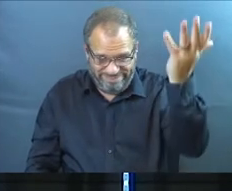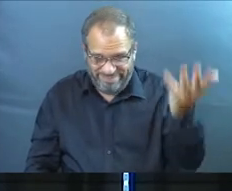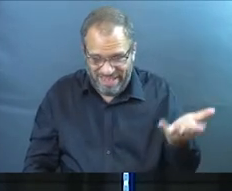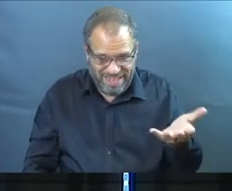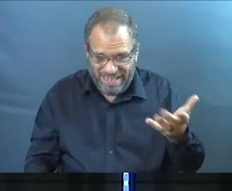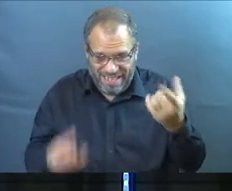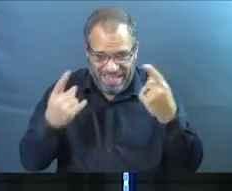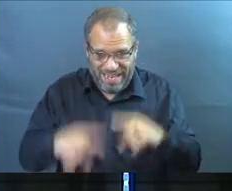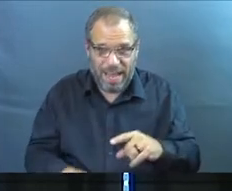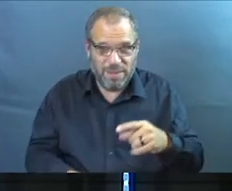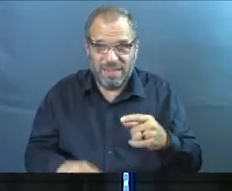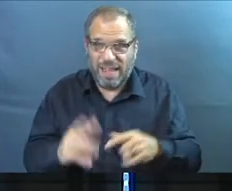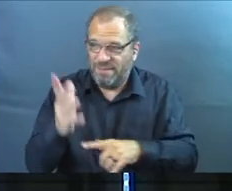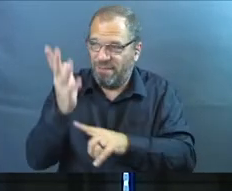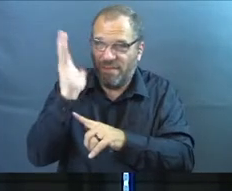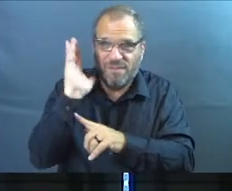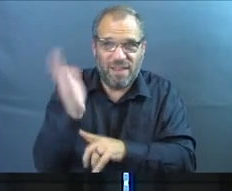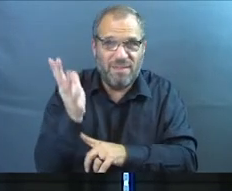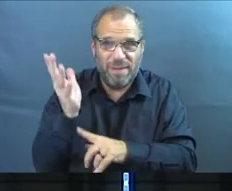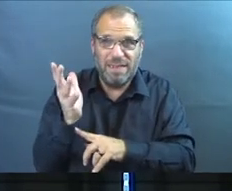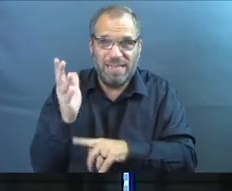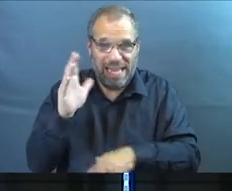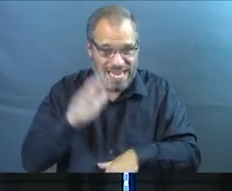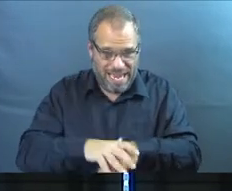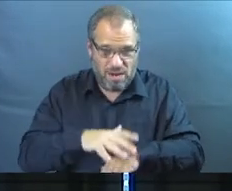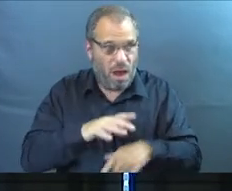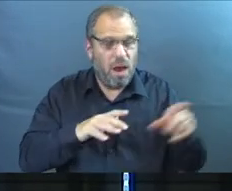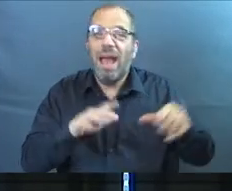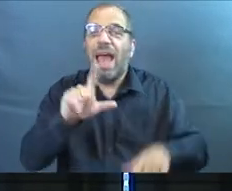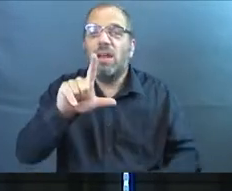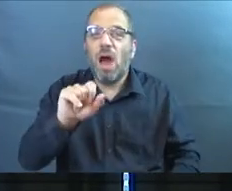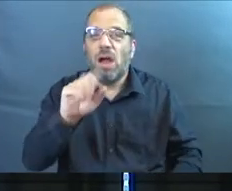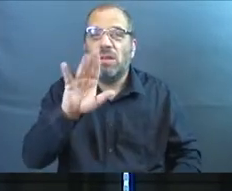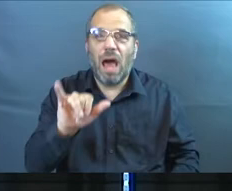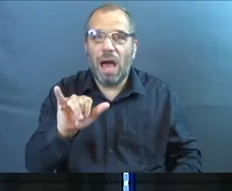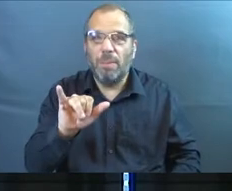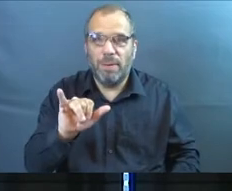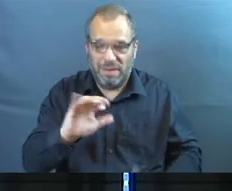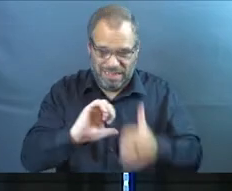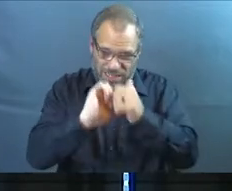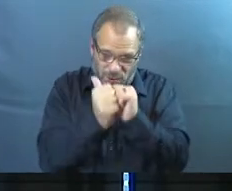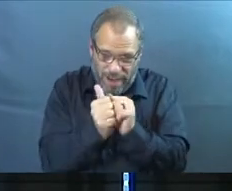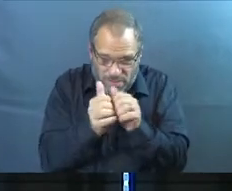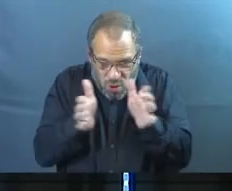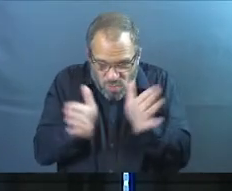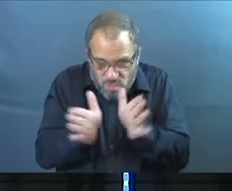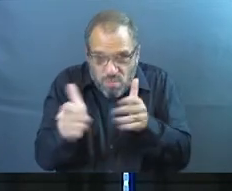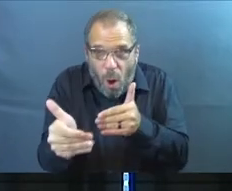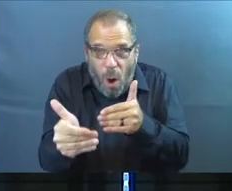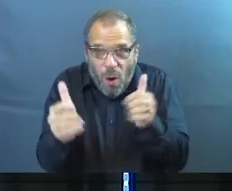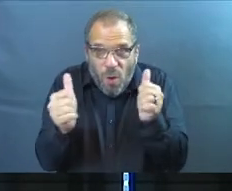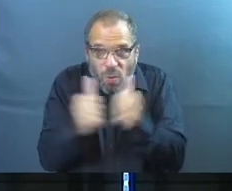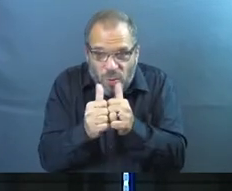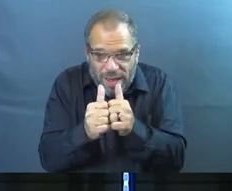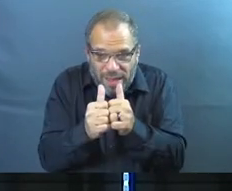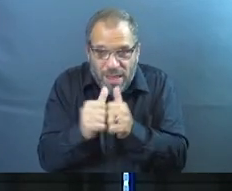it happens in five minutes in our cramped lobby out there, our terribly cramped lobby with our awful bathrooms